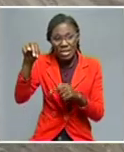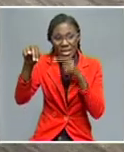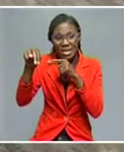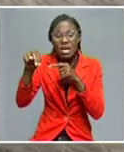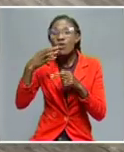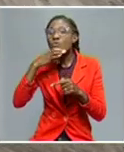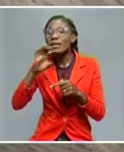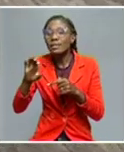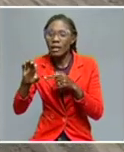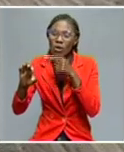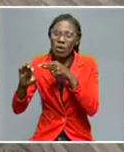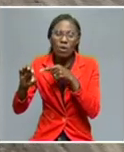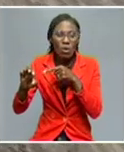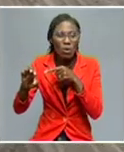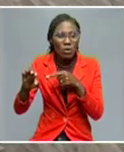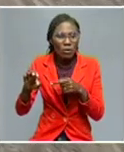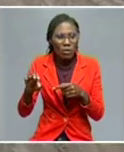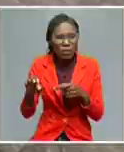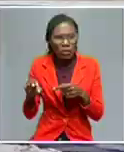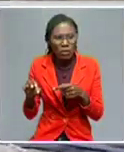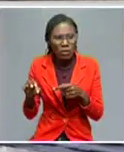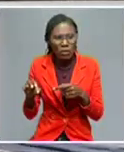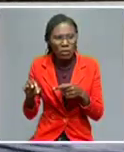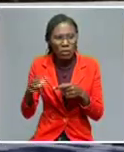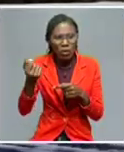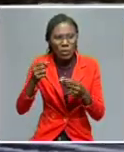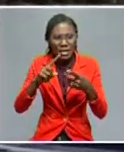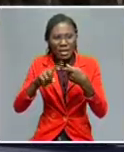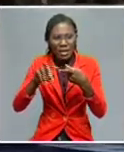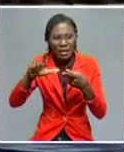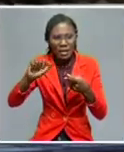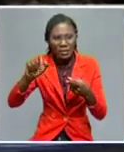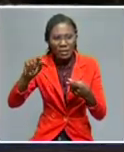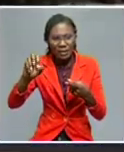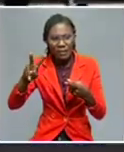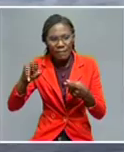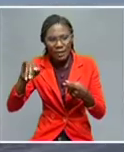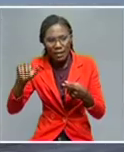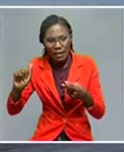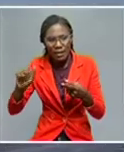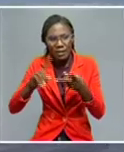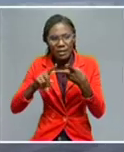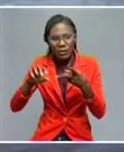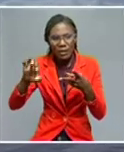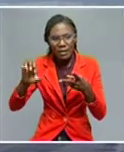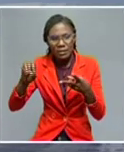Russia, you have Latvia and Estonia